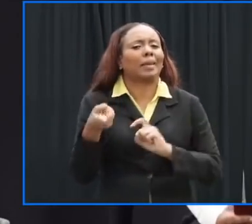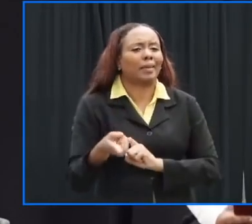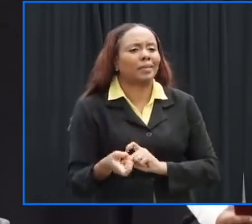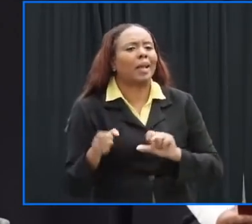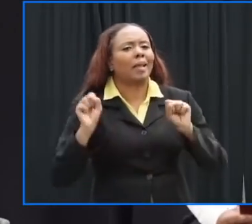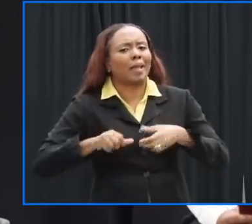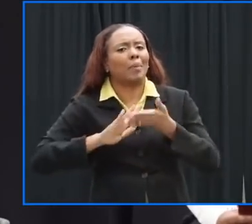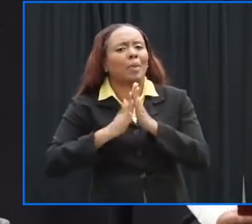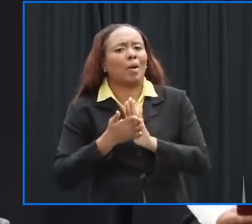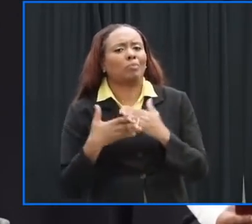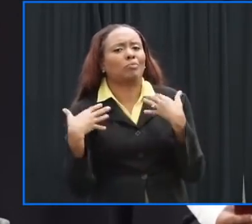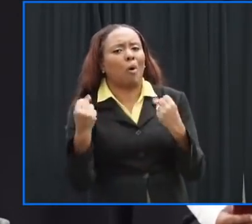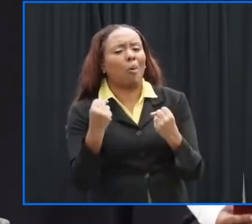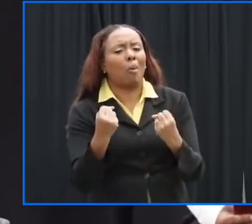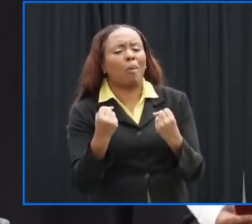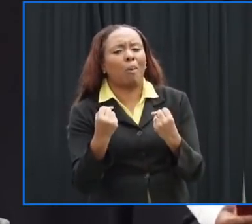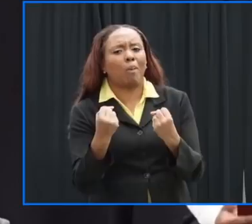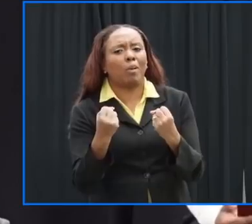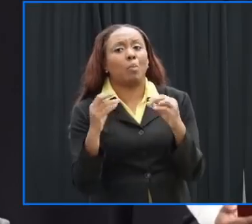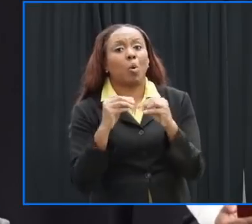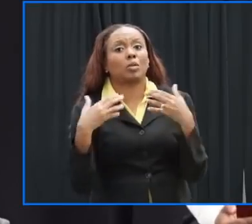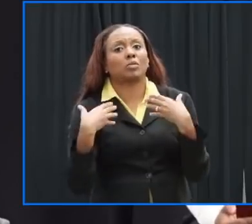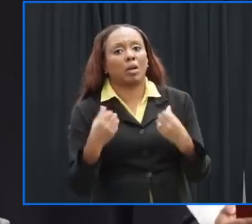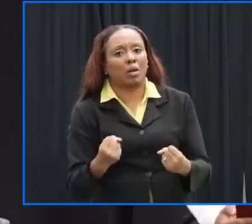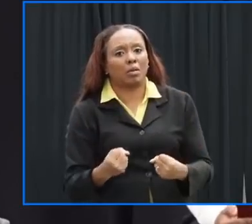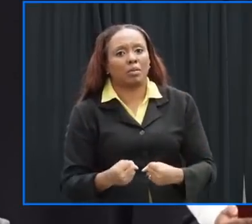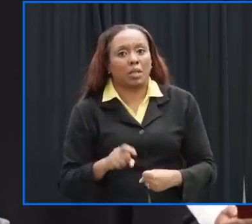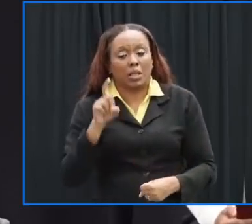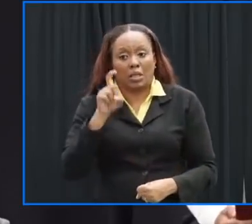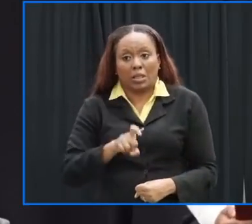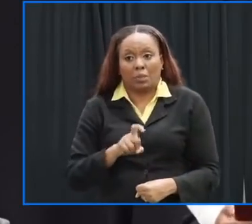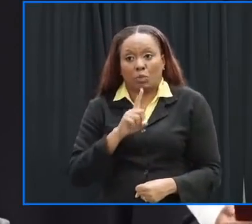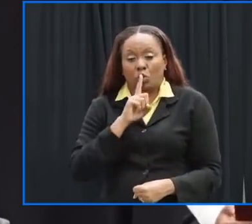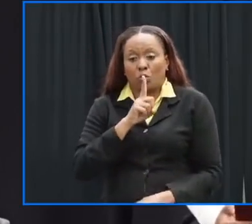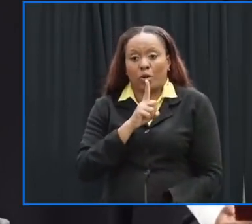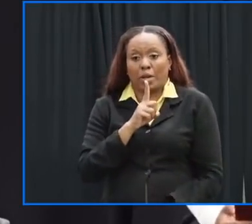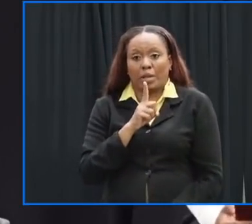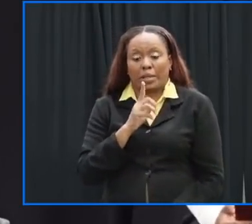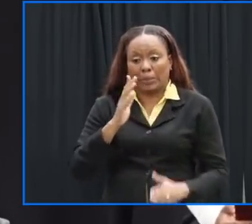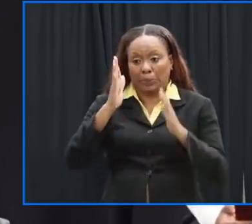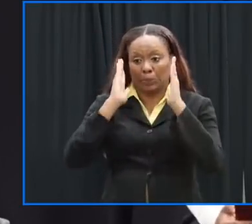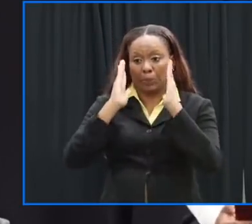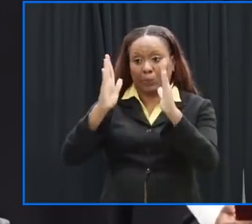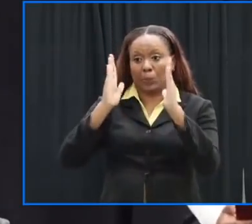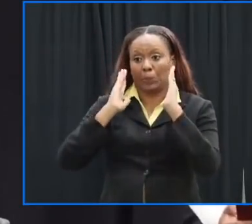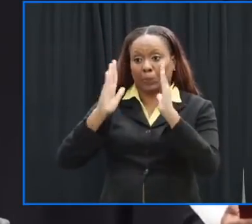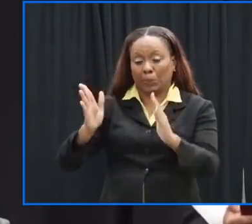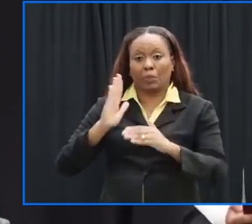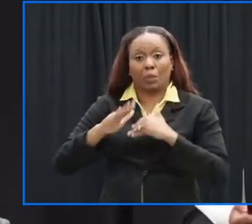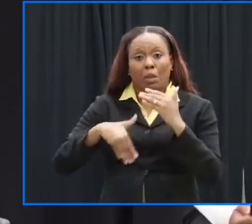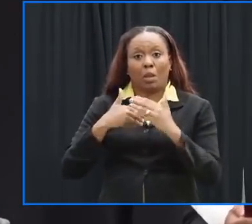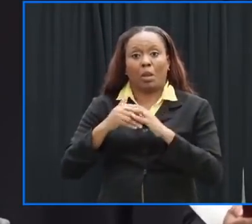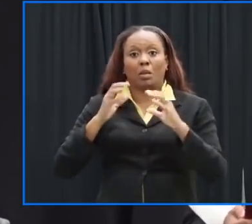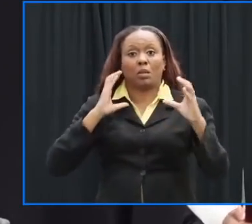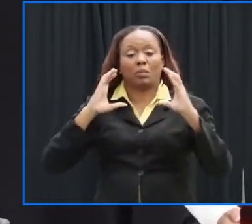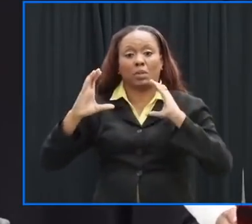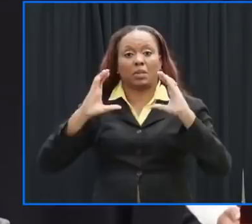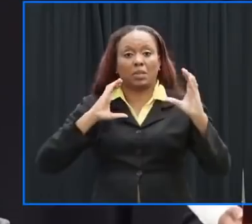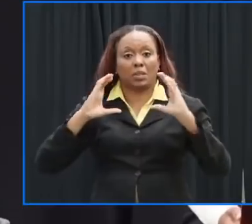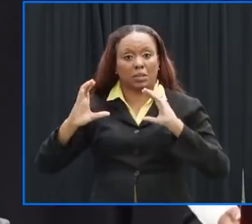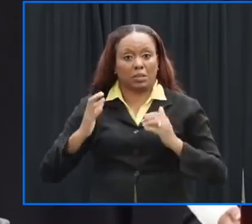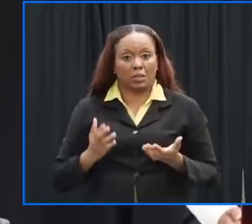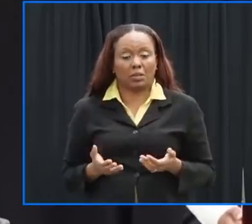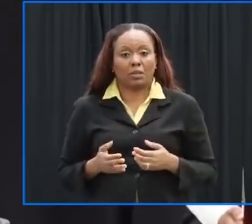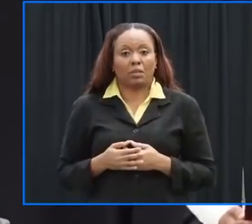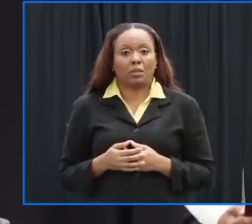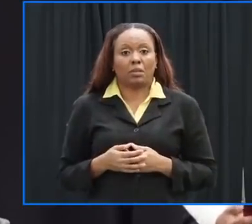happen too and therefore barbadians need to stay glued to all official forms of communication as the minister